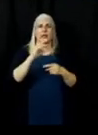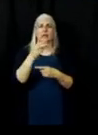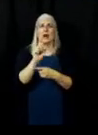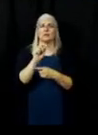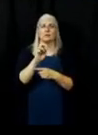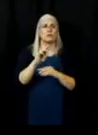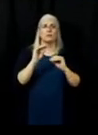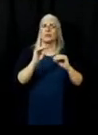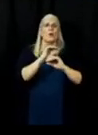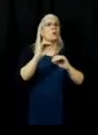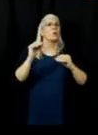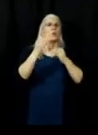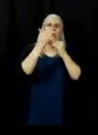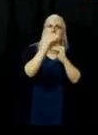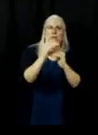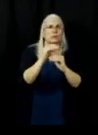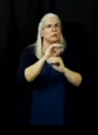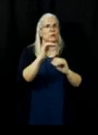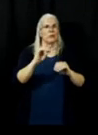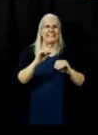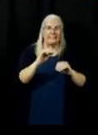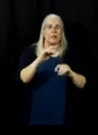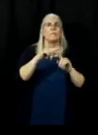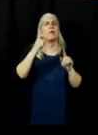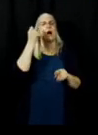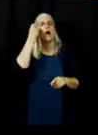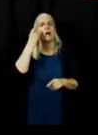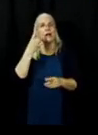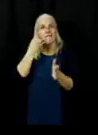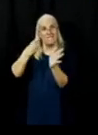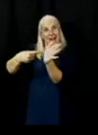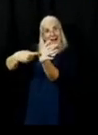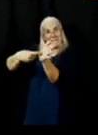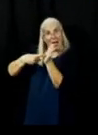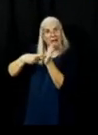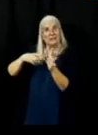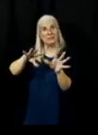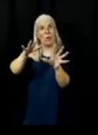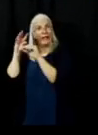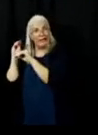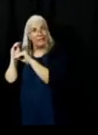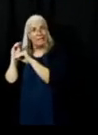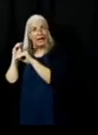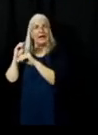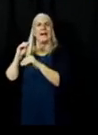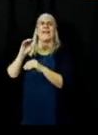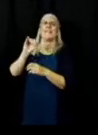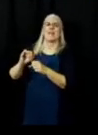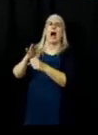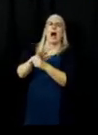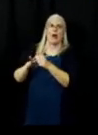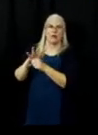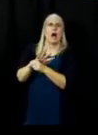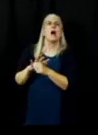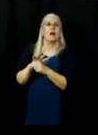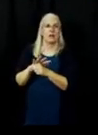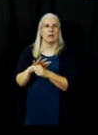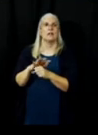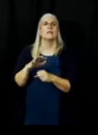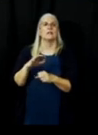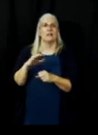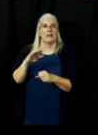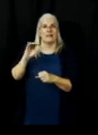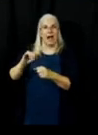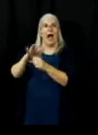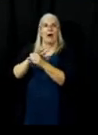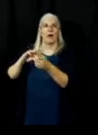if you are in a mandatory evacuated area and an area that has received